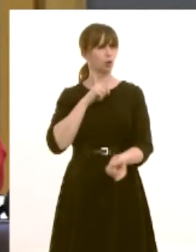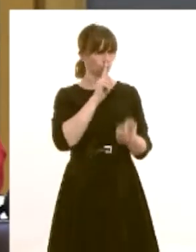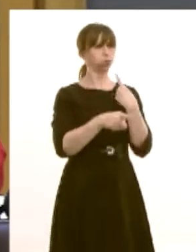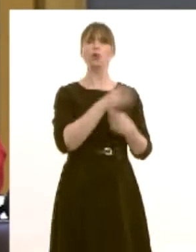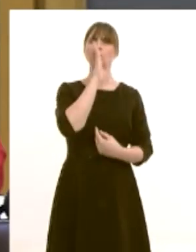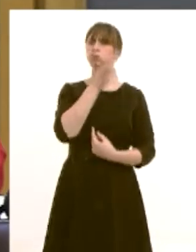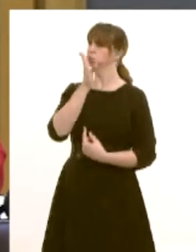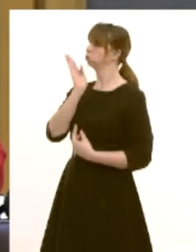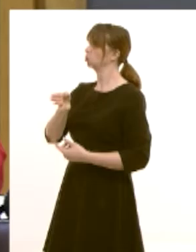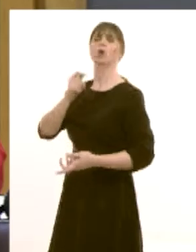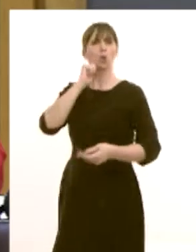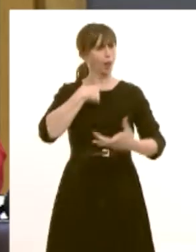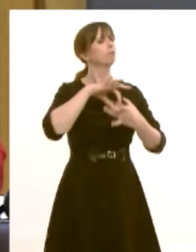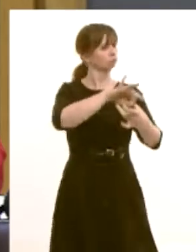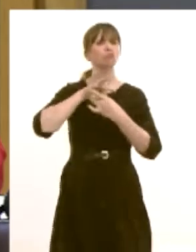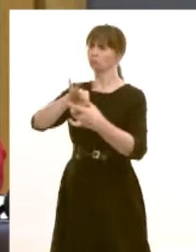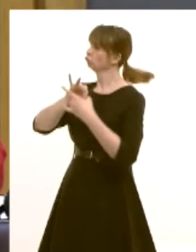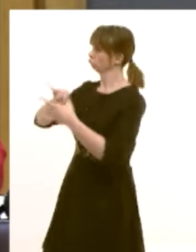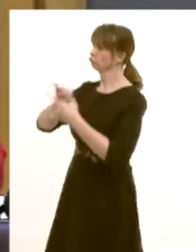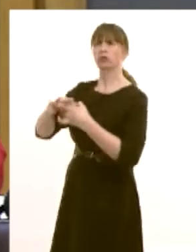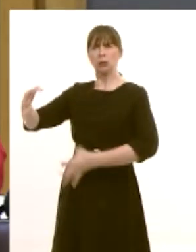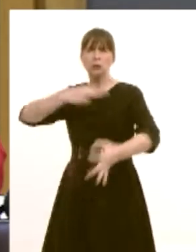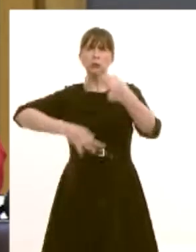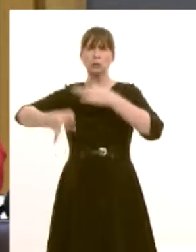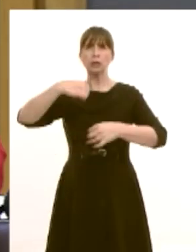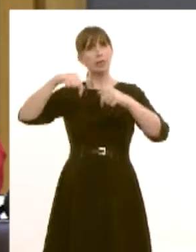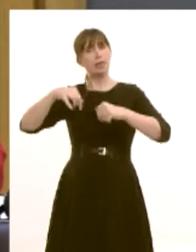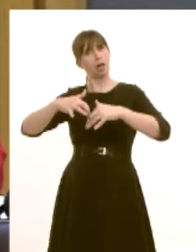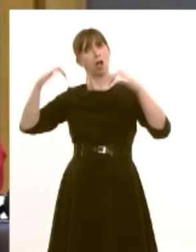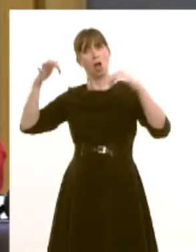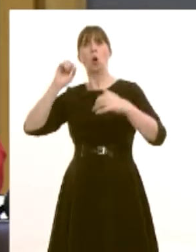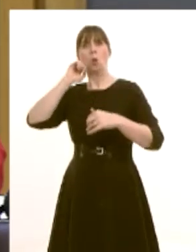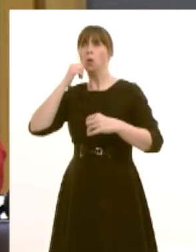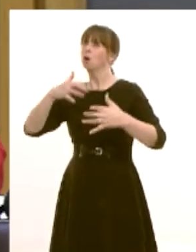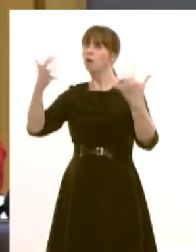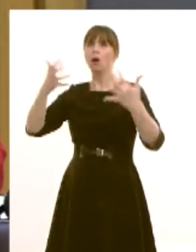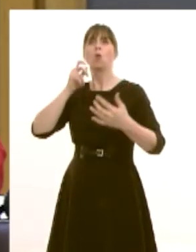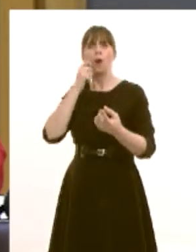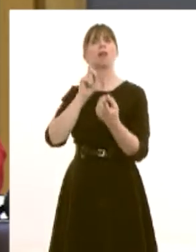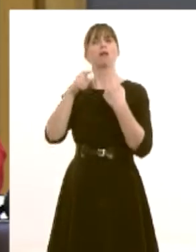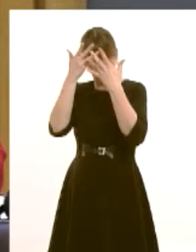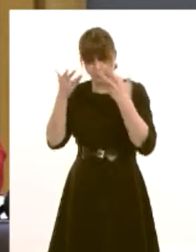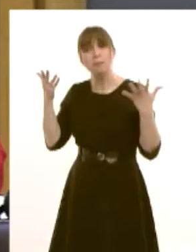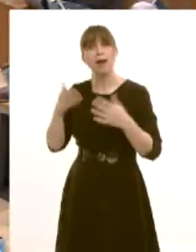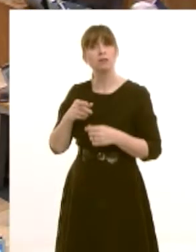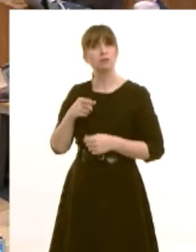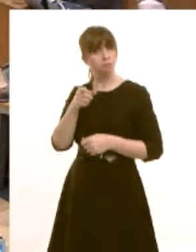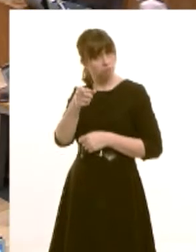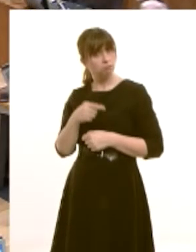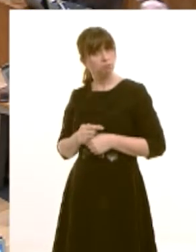engage and who will treat these scrutiny sessions and the welsh public with the respect that they deserve